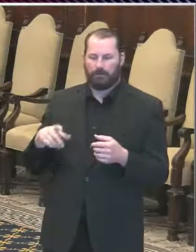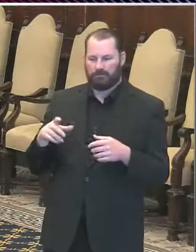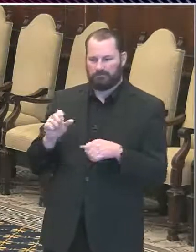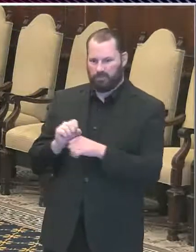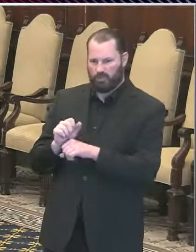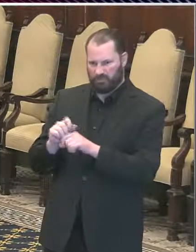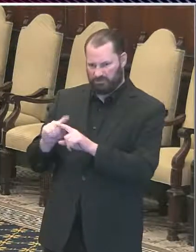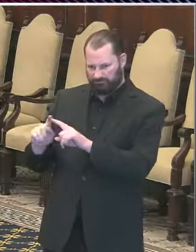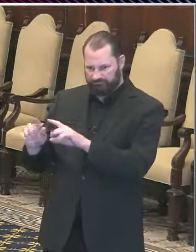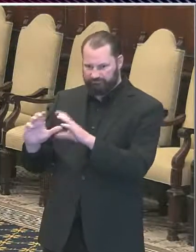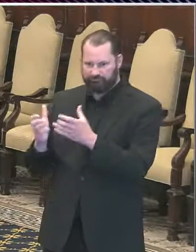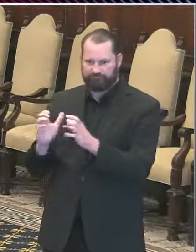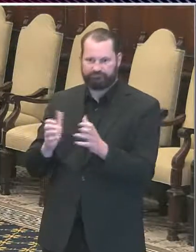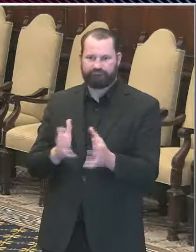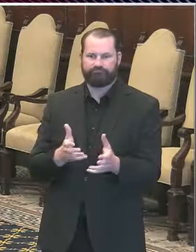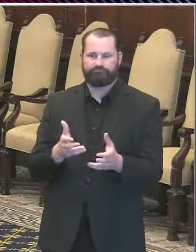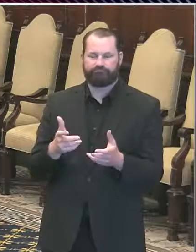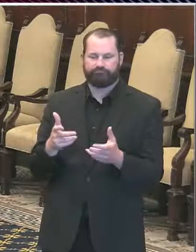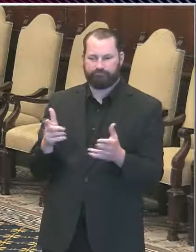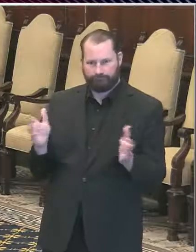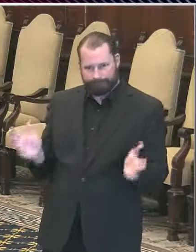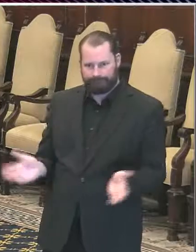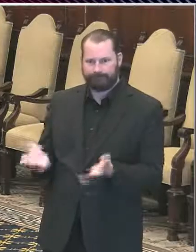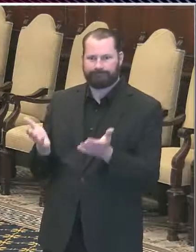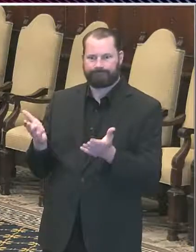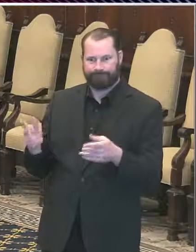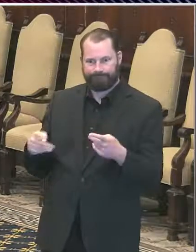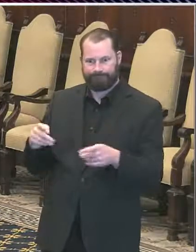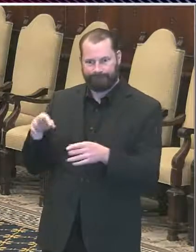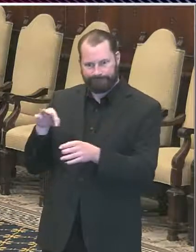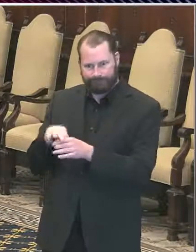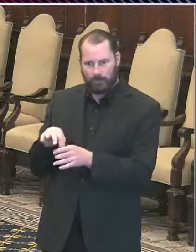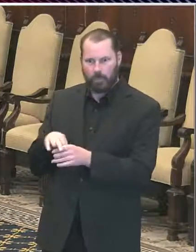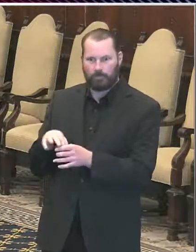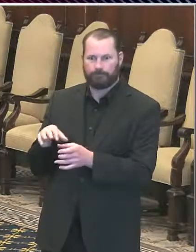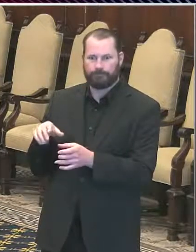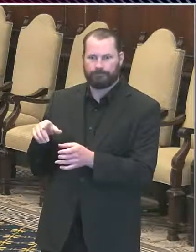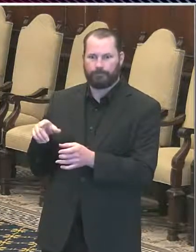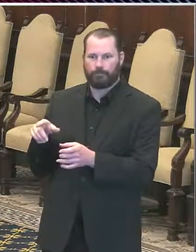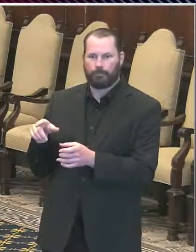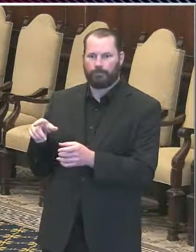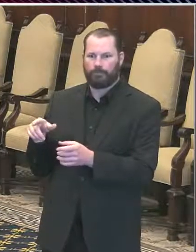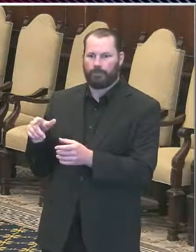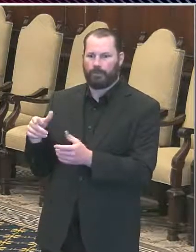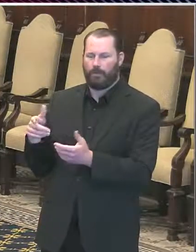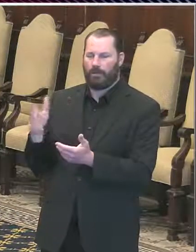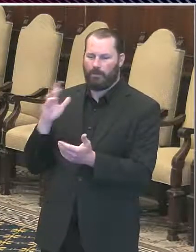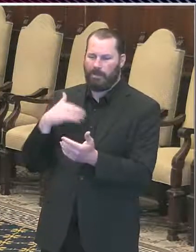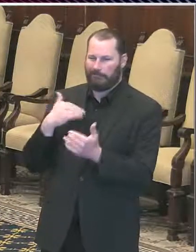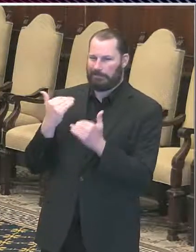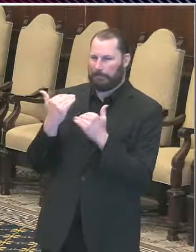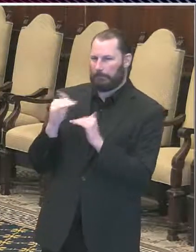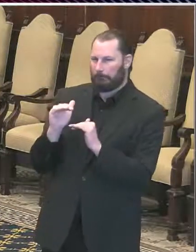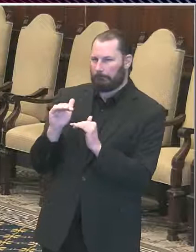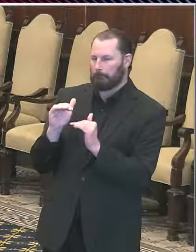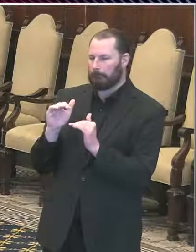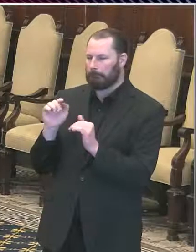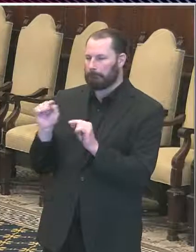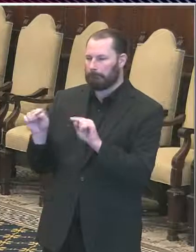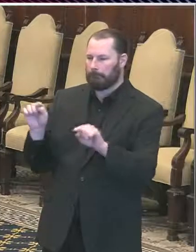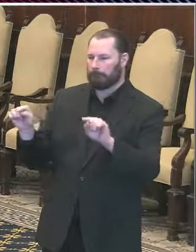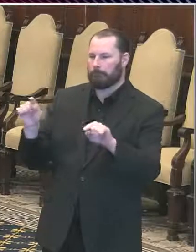to where the polling places there's going to be a limited number of polling places so we have to make sure we direct people to the right polling places and